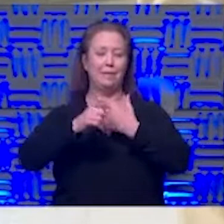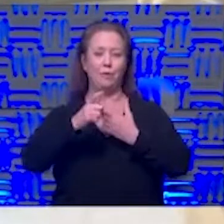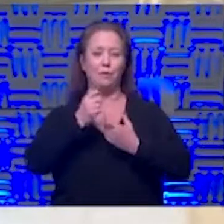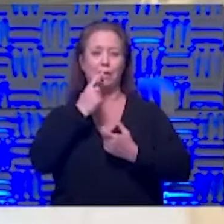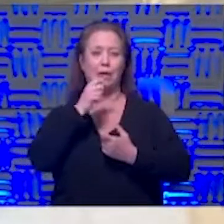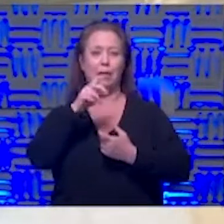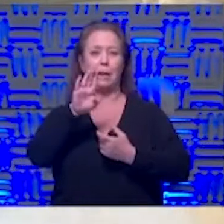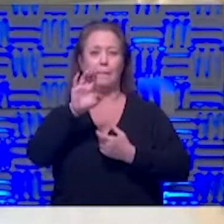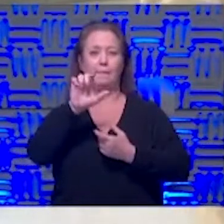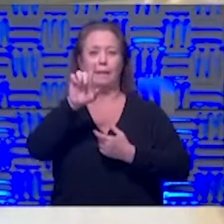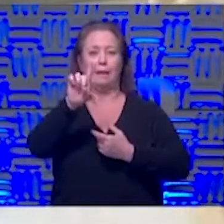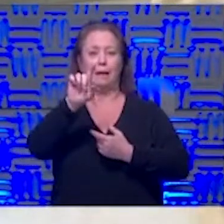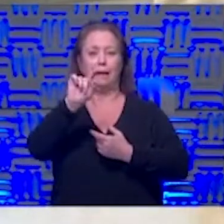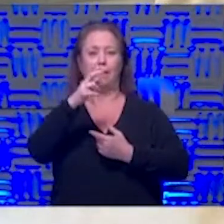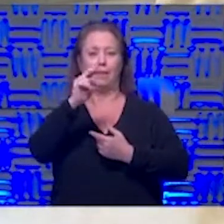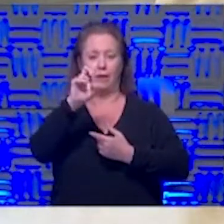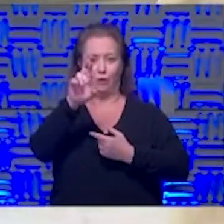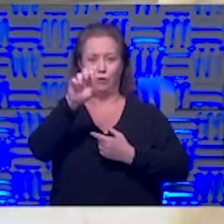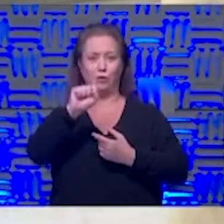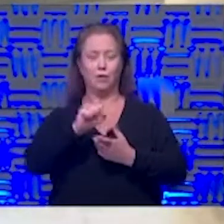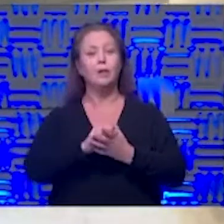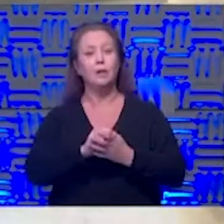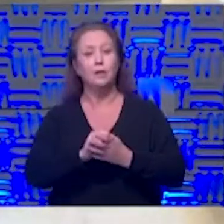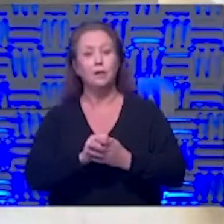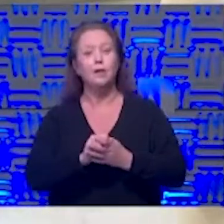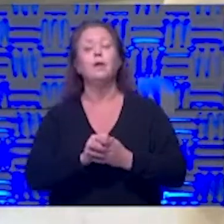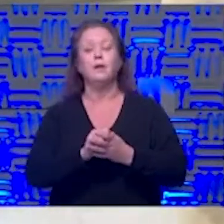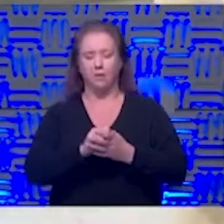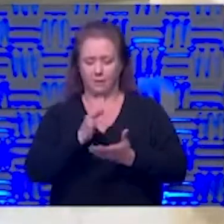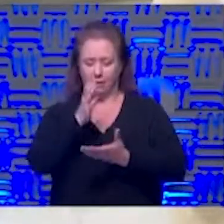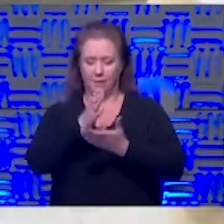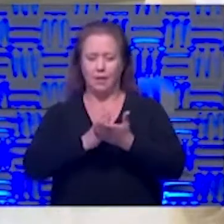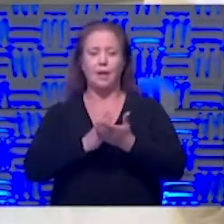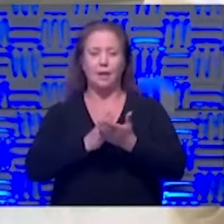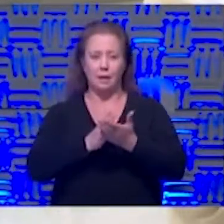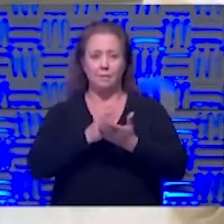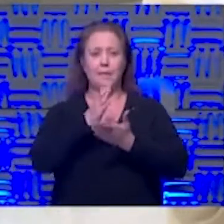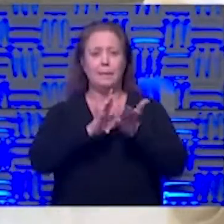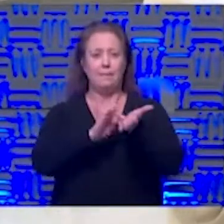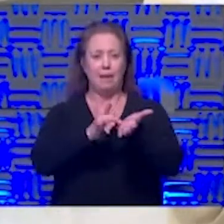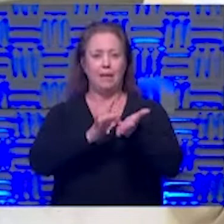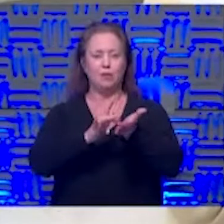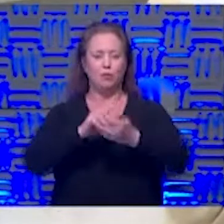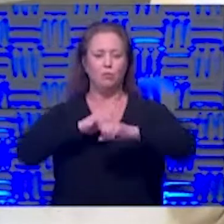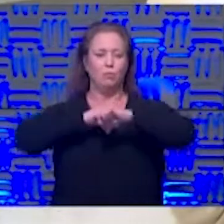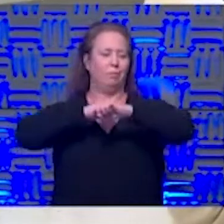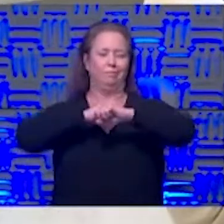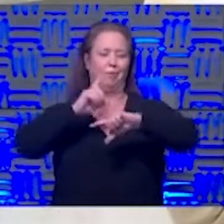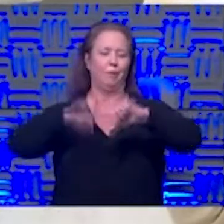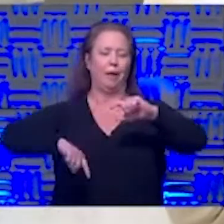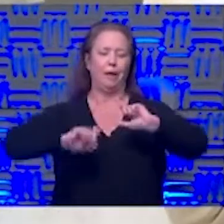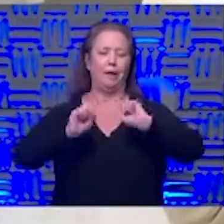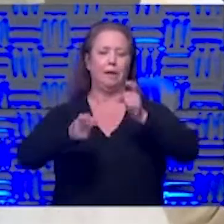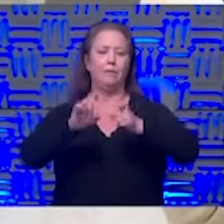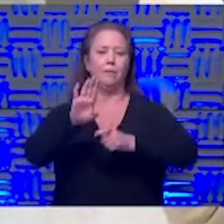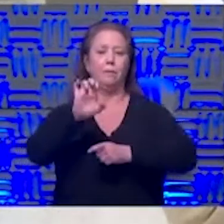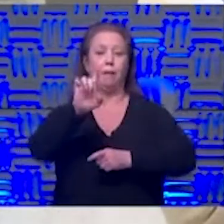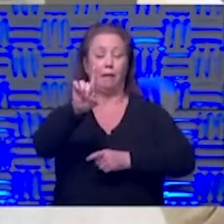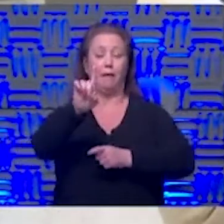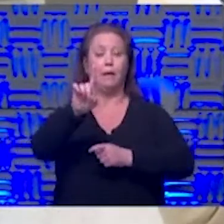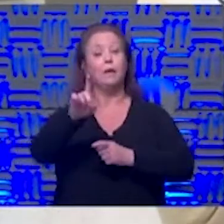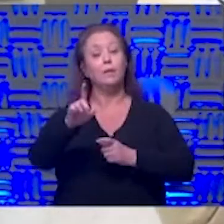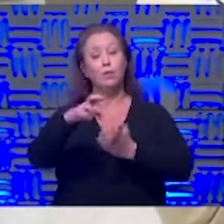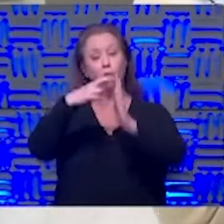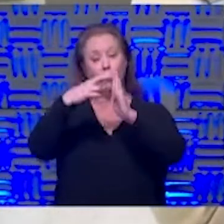though there's not a lot of things that keep you from getting blood right but some that not all but some medications will keep you correct and and when you come to